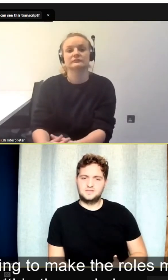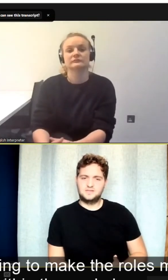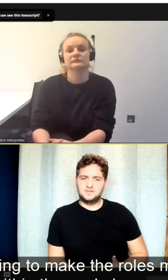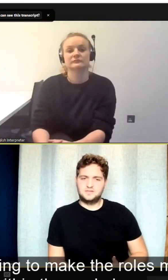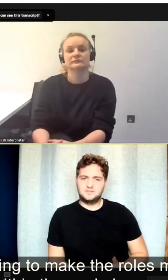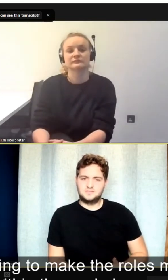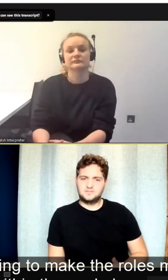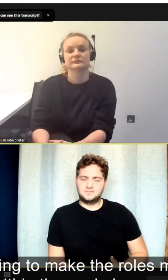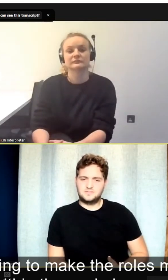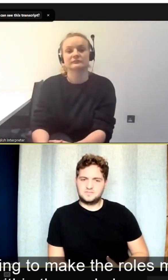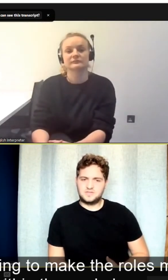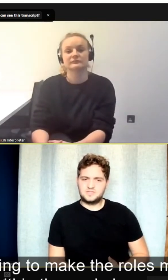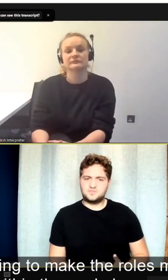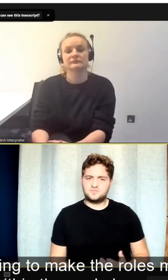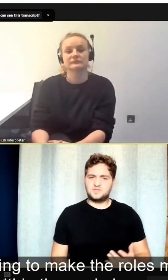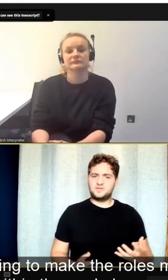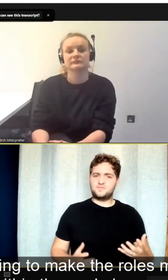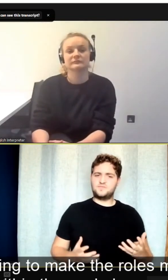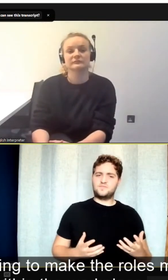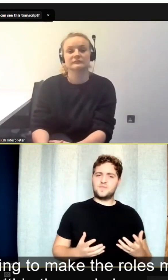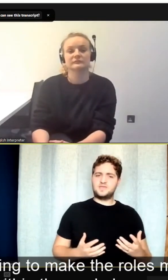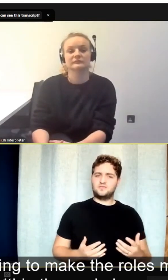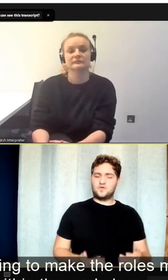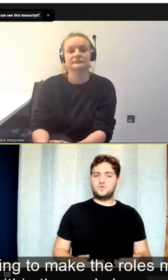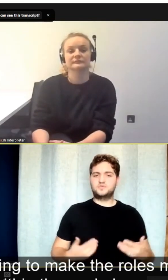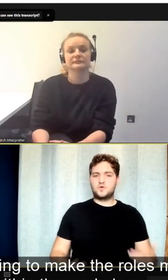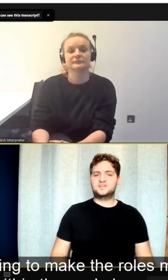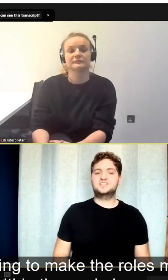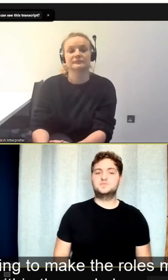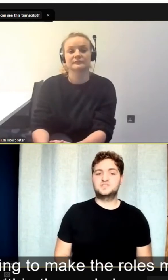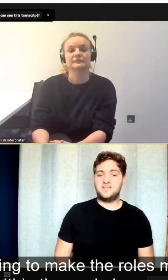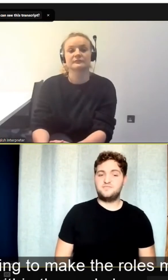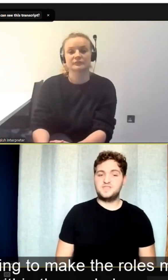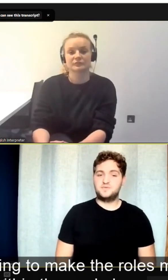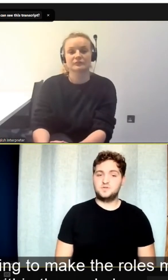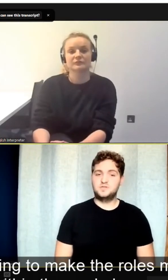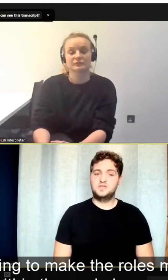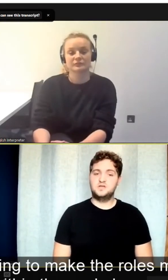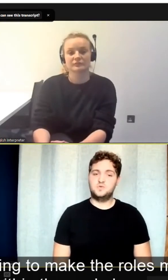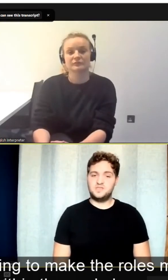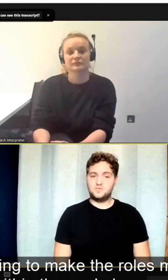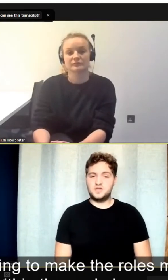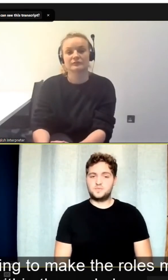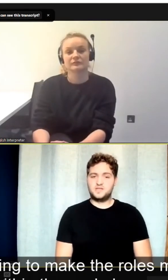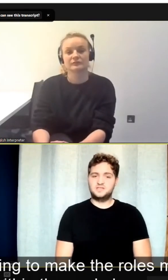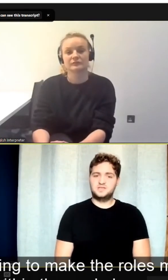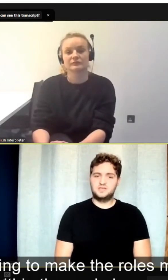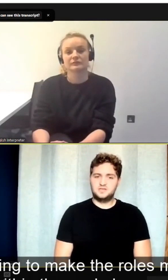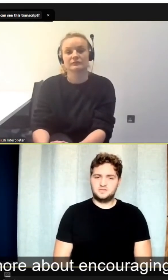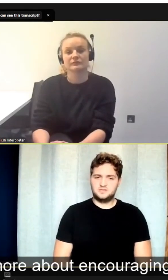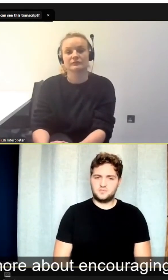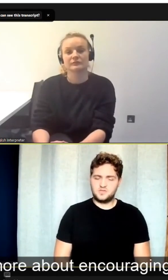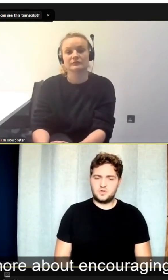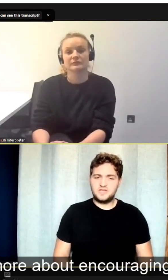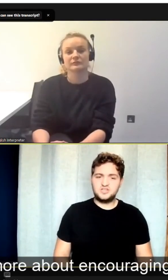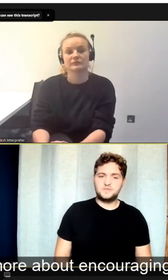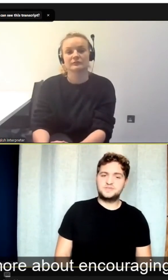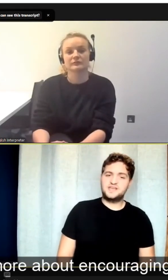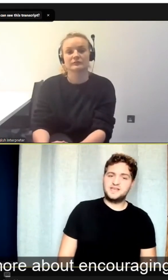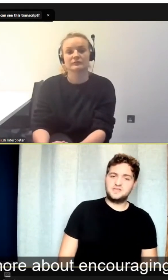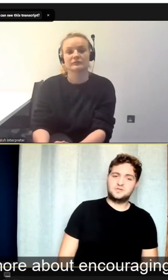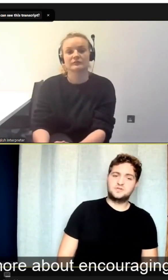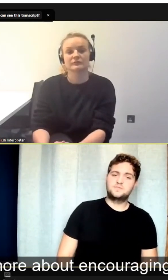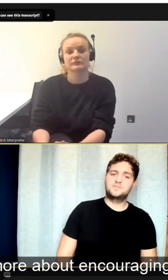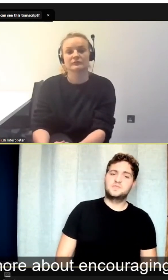the roles more accessible to deaf people within the workplace. So with your